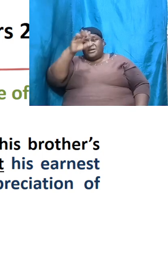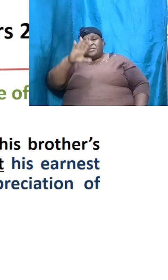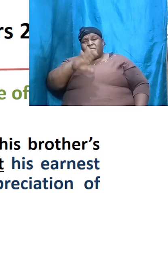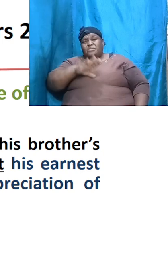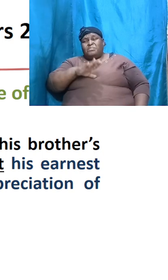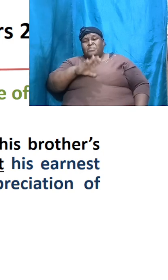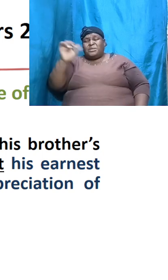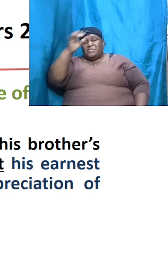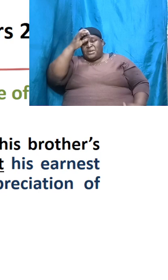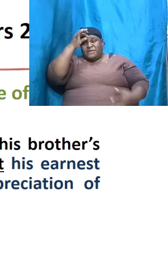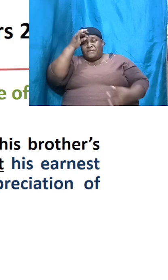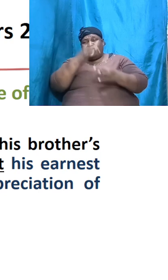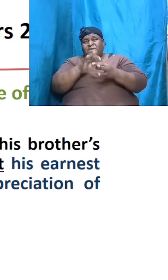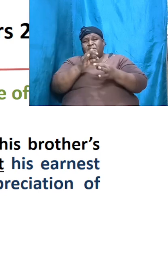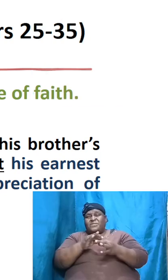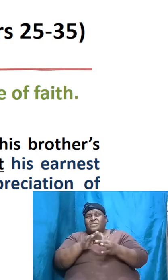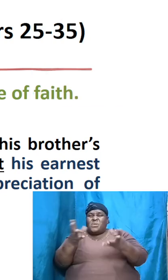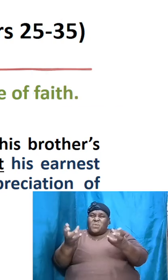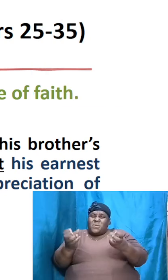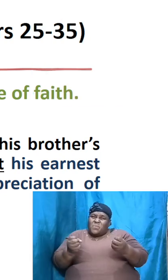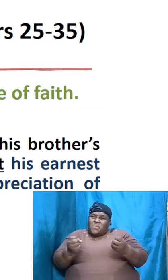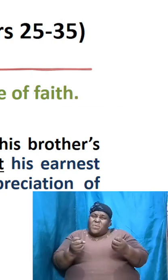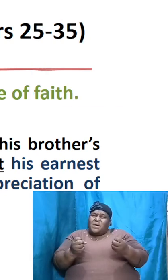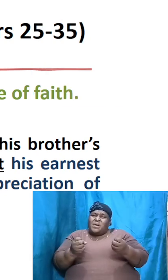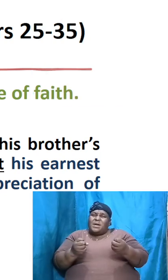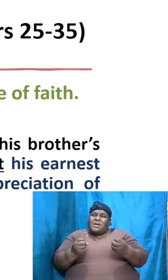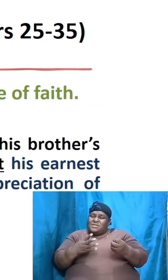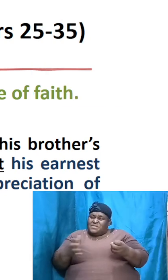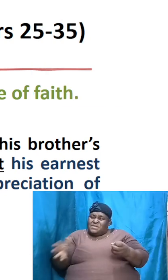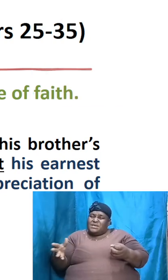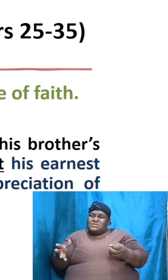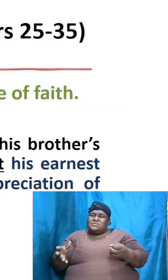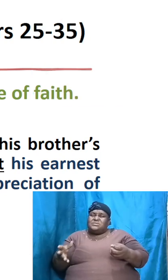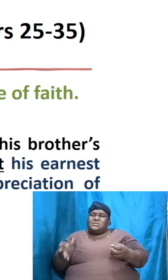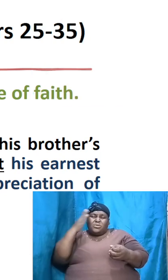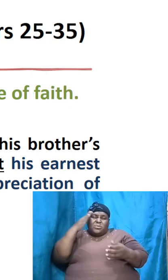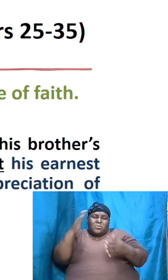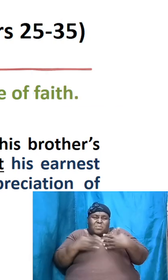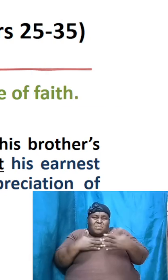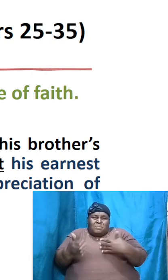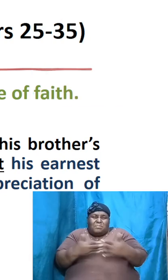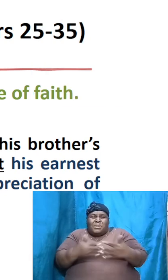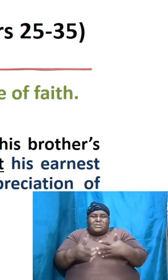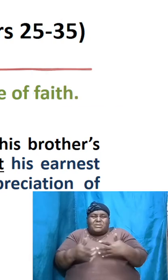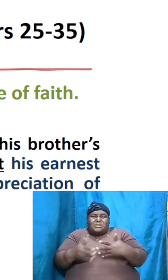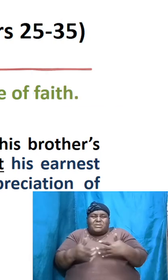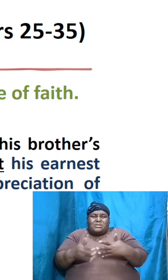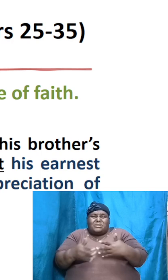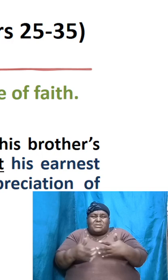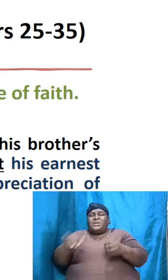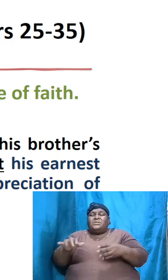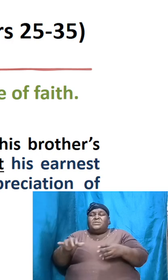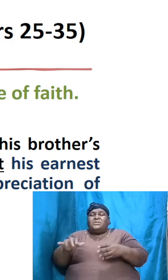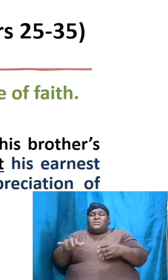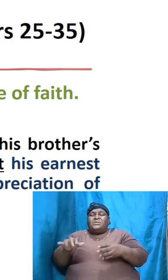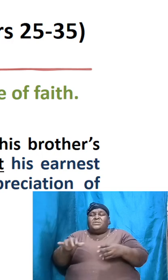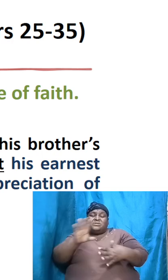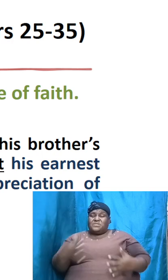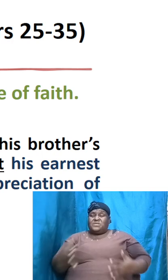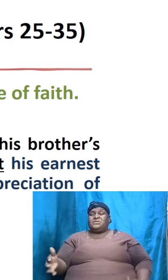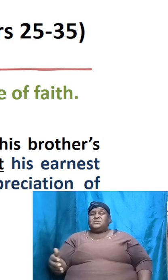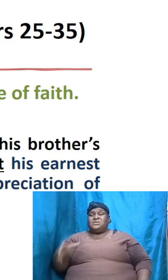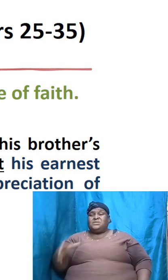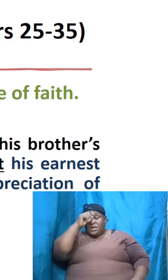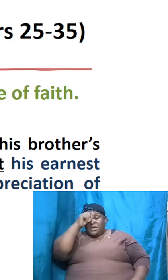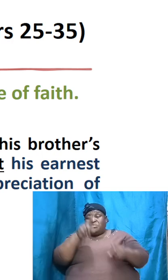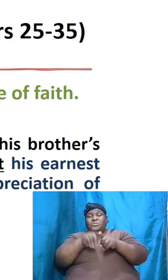faith him wanted the things that he knew matters most and that was spiritual things and brothers and